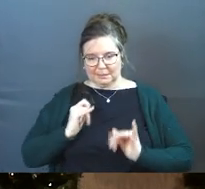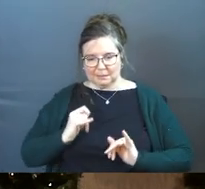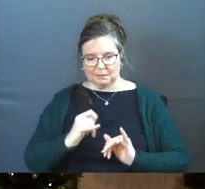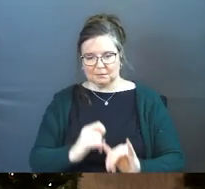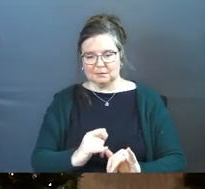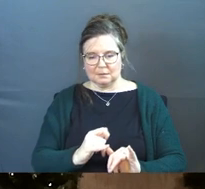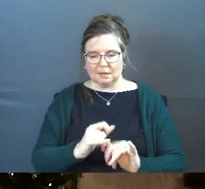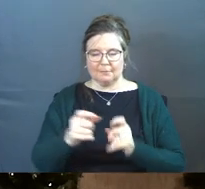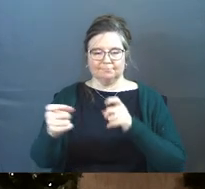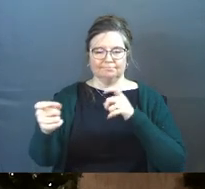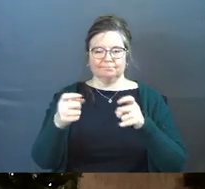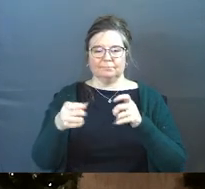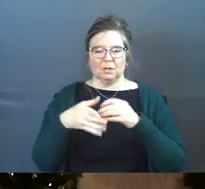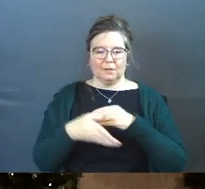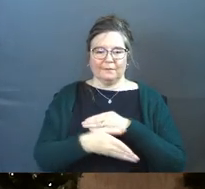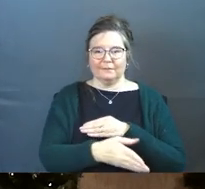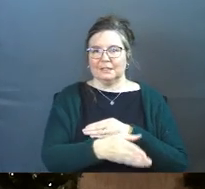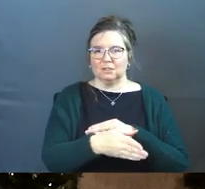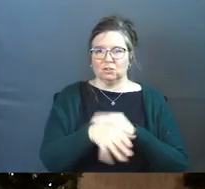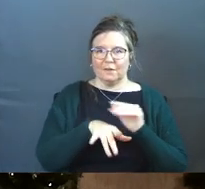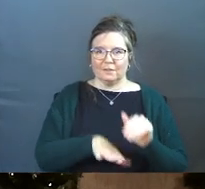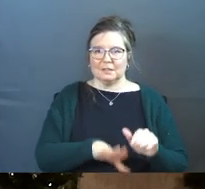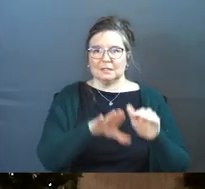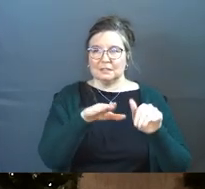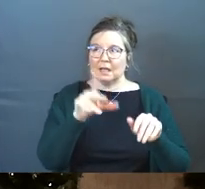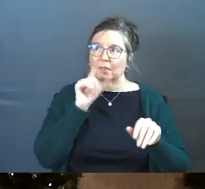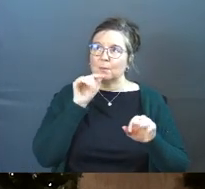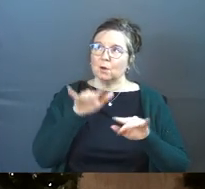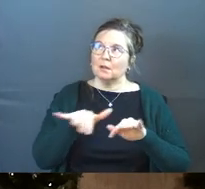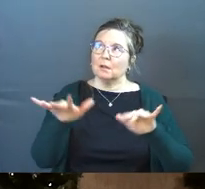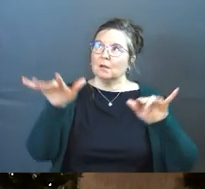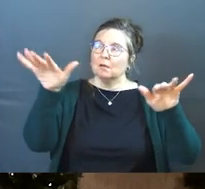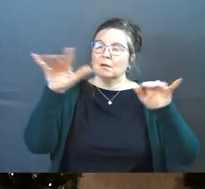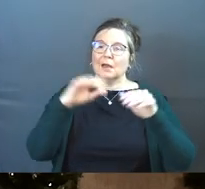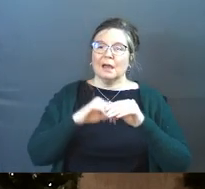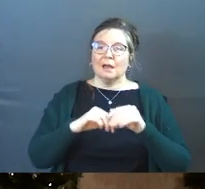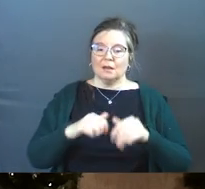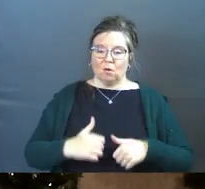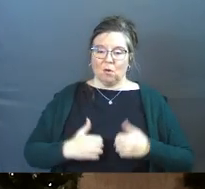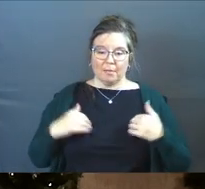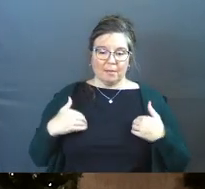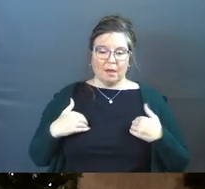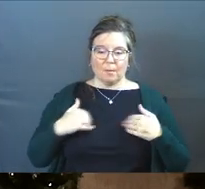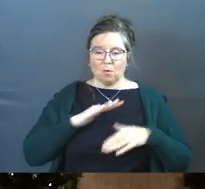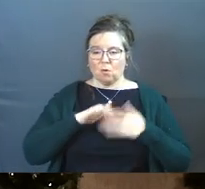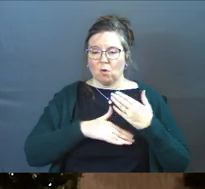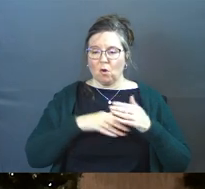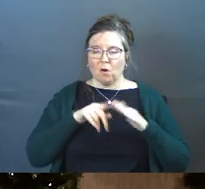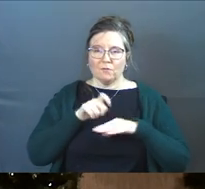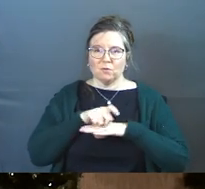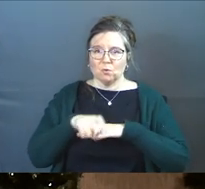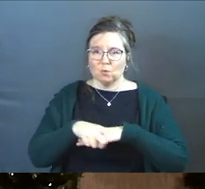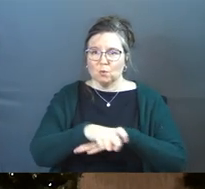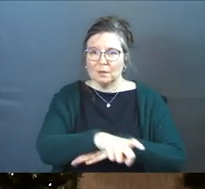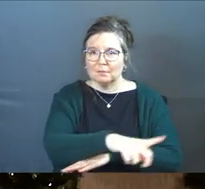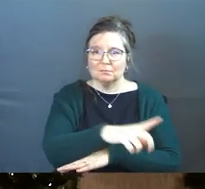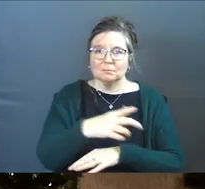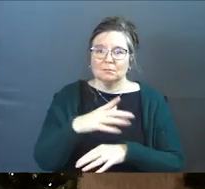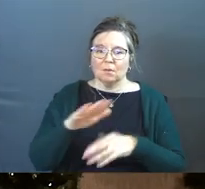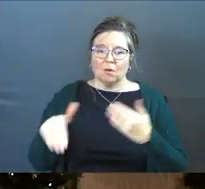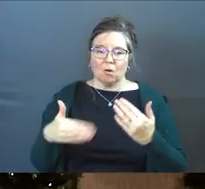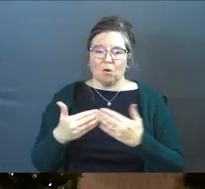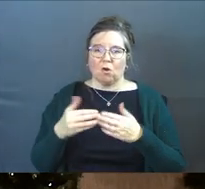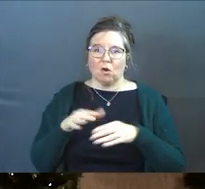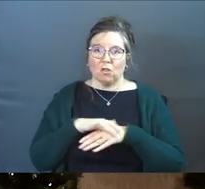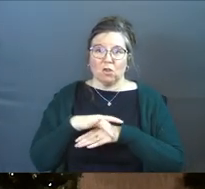have dominion over the fish of the sea and over the birds of the heavens and over the livestock and over all the earth and over every creeping thing that creeps